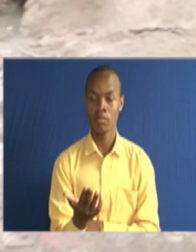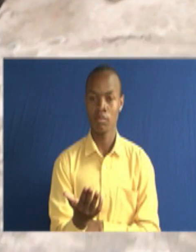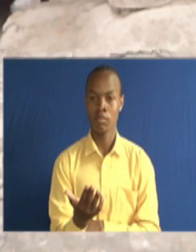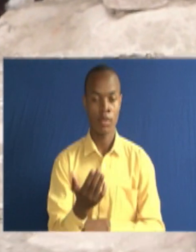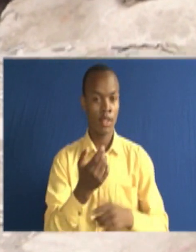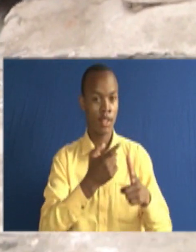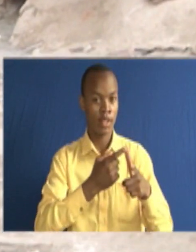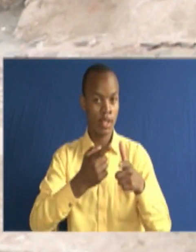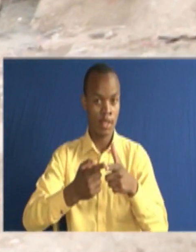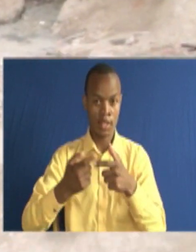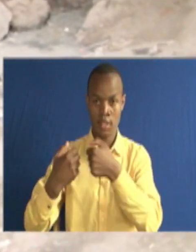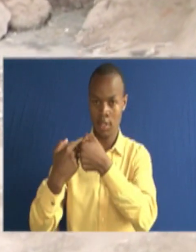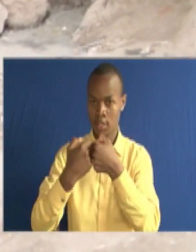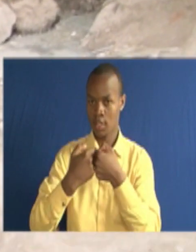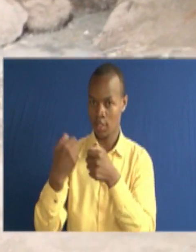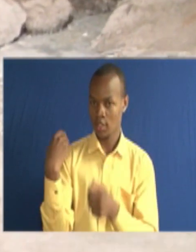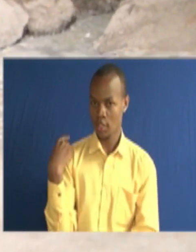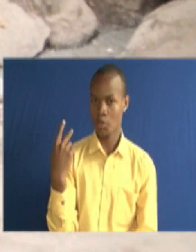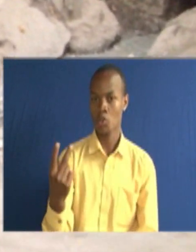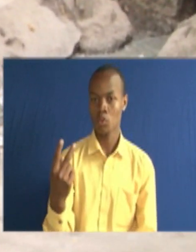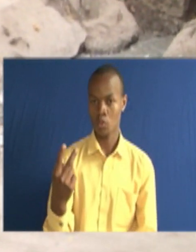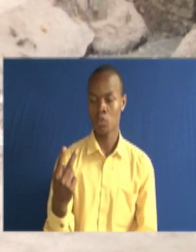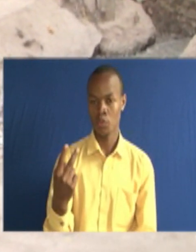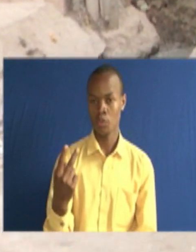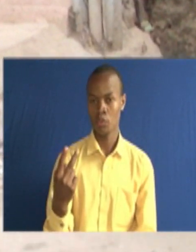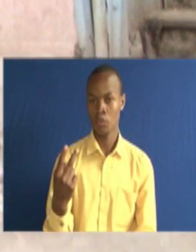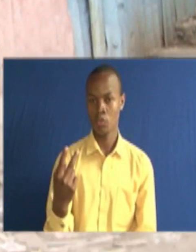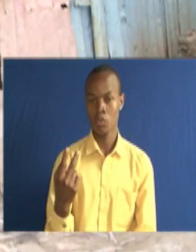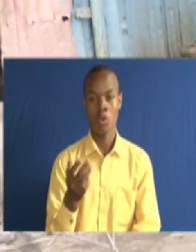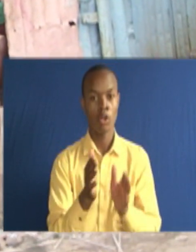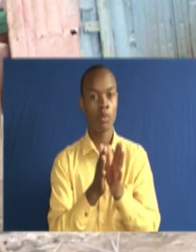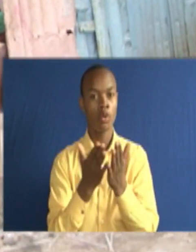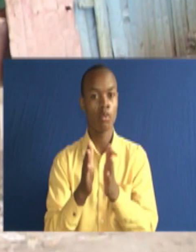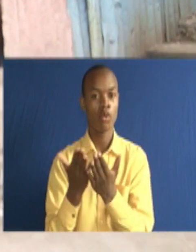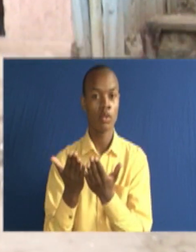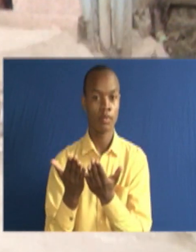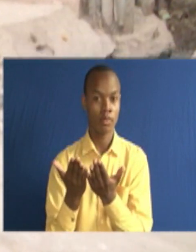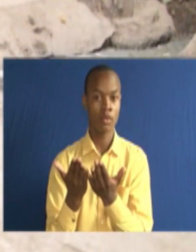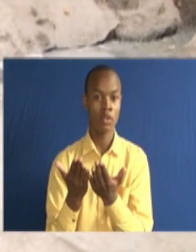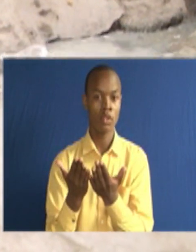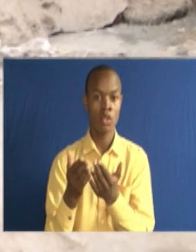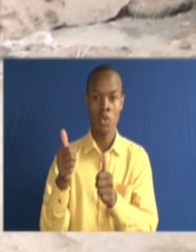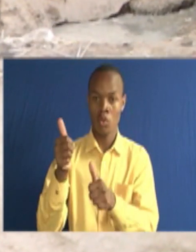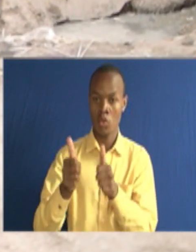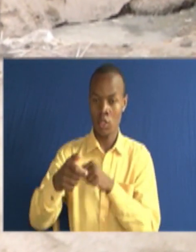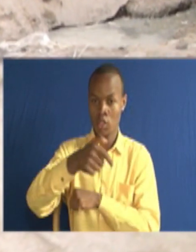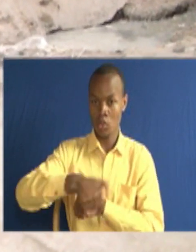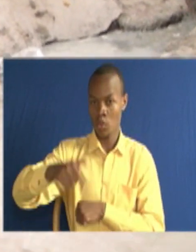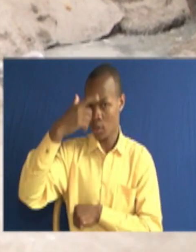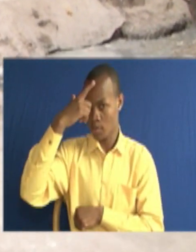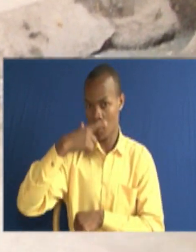challenge ingine ni kwamba vitabu. Vile ambavyo sisi tunastahili